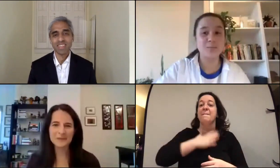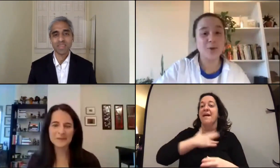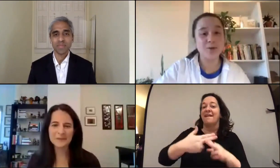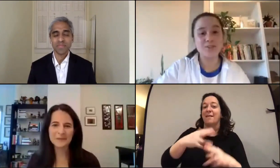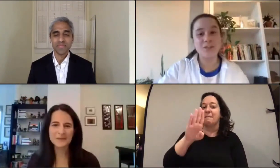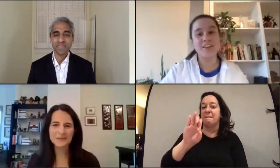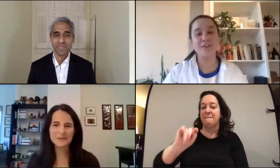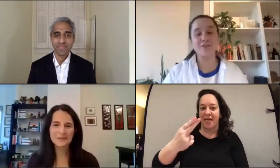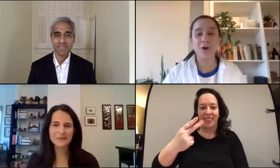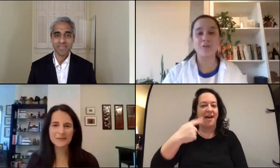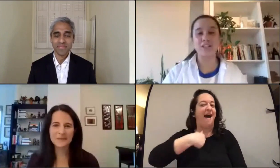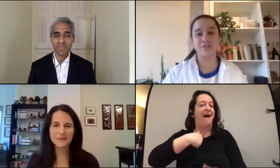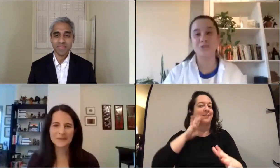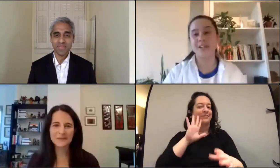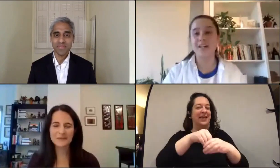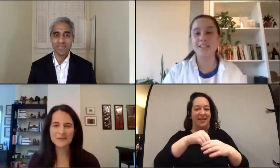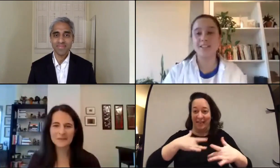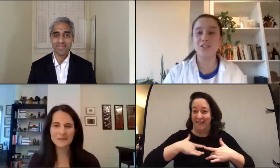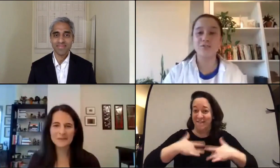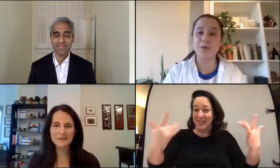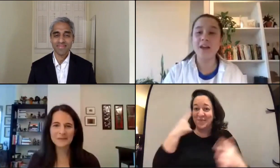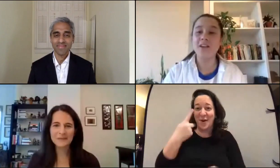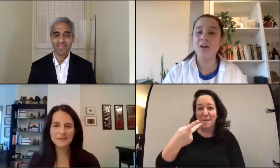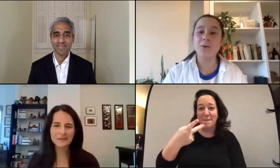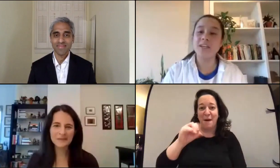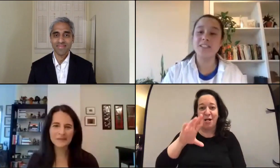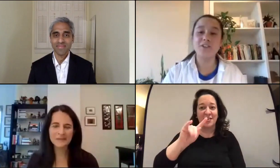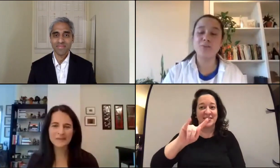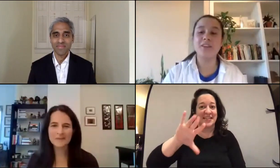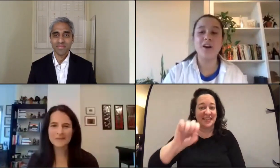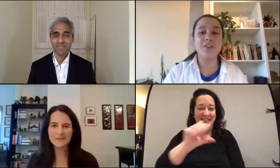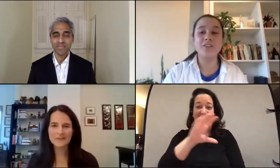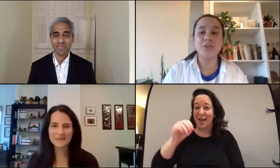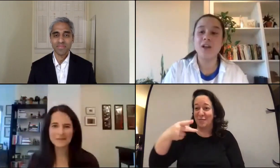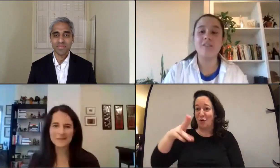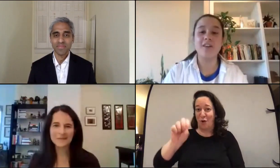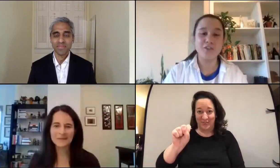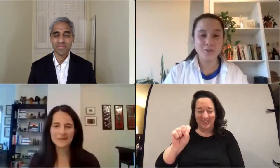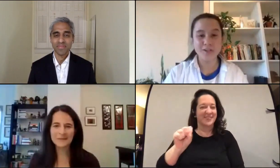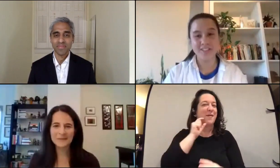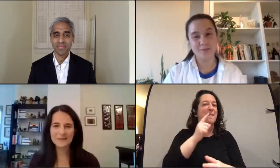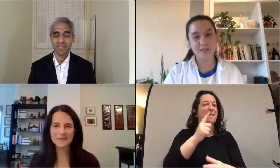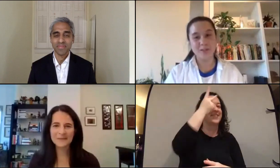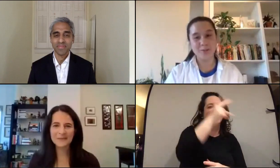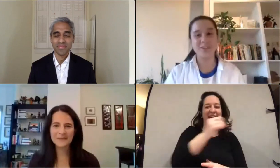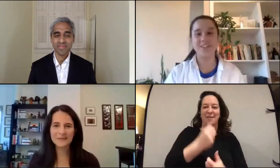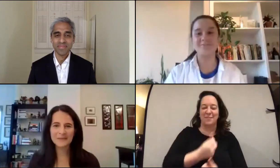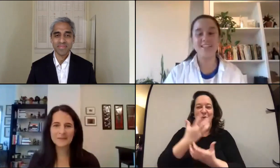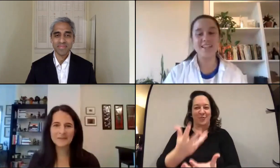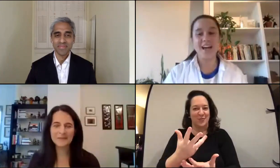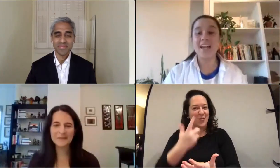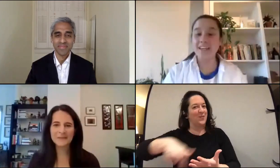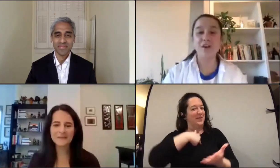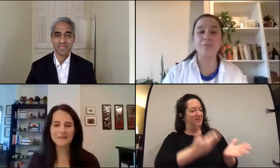Politics and Pros. We thank you so much for joining us in this new format where we continue to bring the authors we love and their new books to the PMP community.